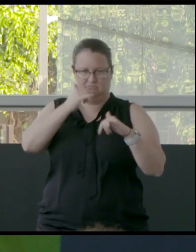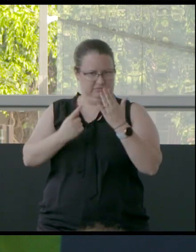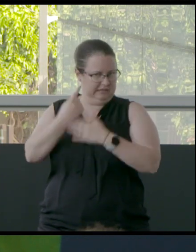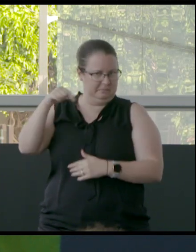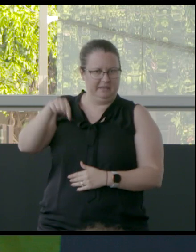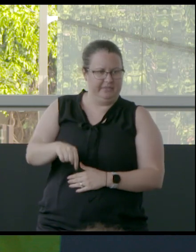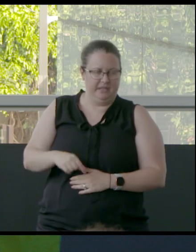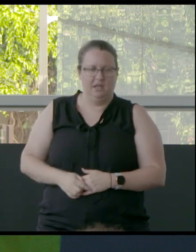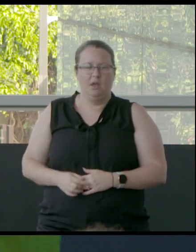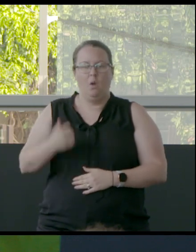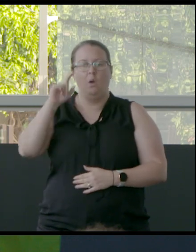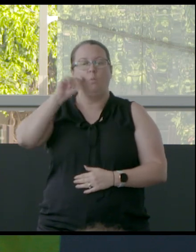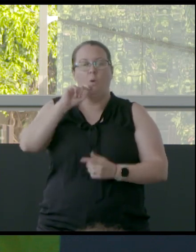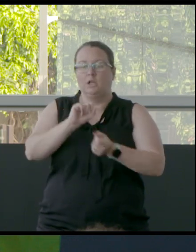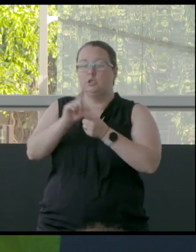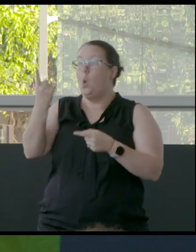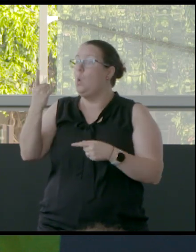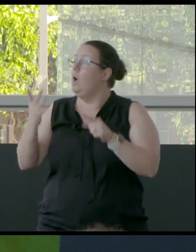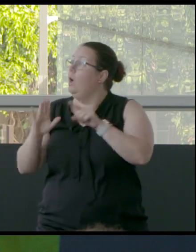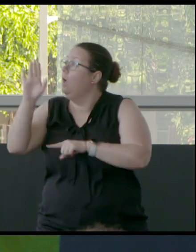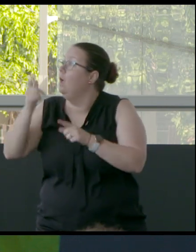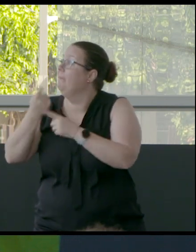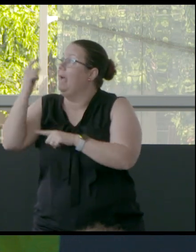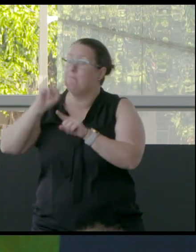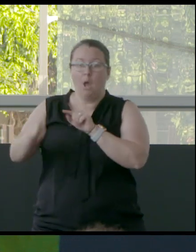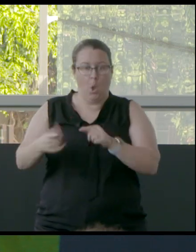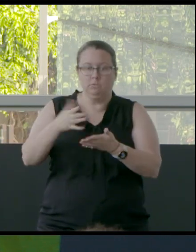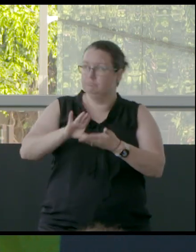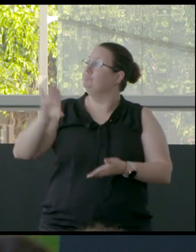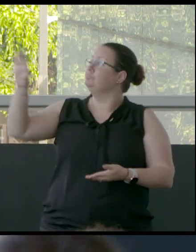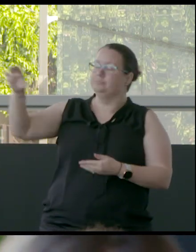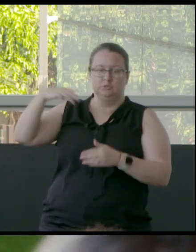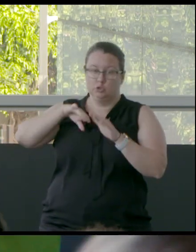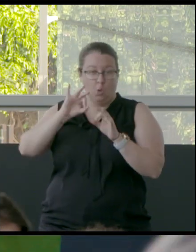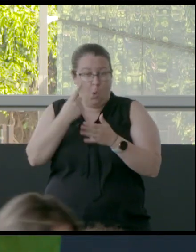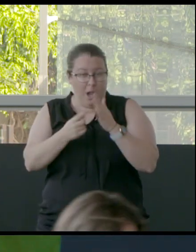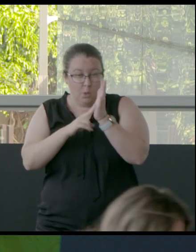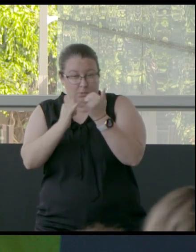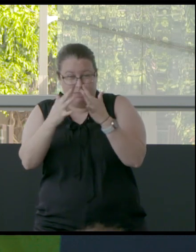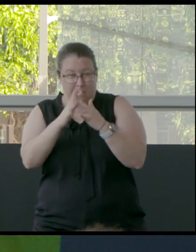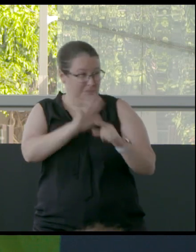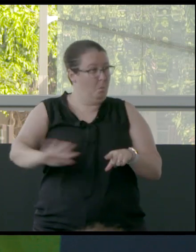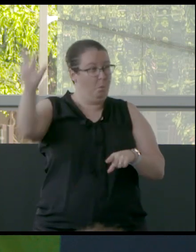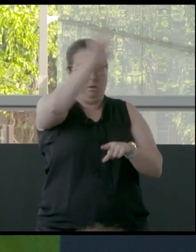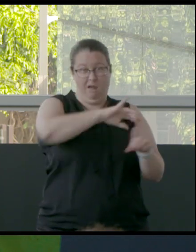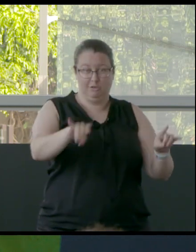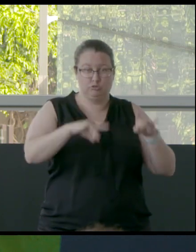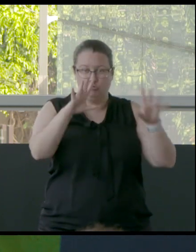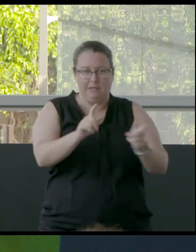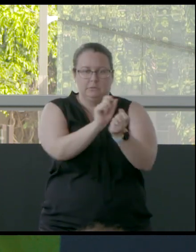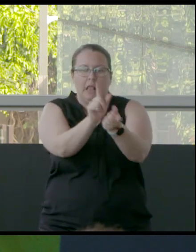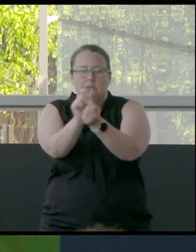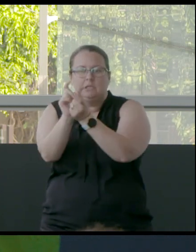You know, water's being sold to the highest bidder, not just in Western New South Wales, but over much of the country. Water